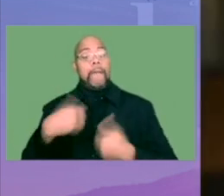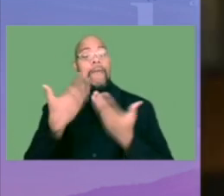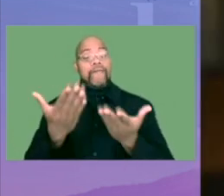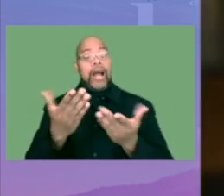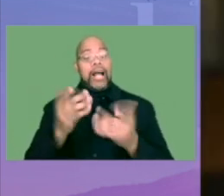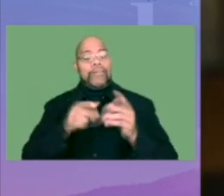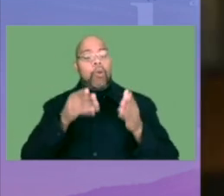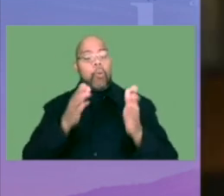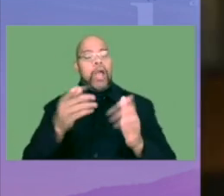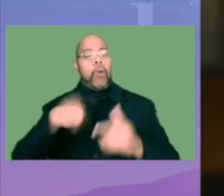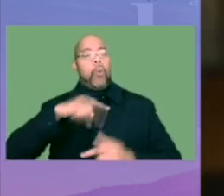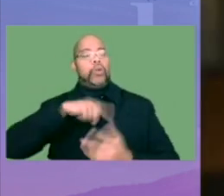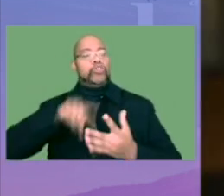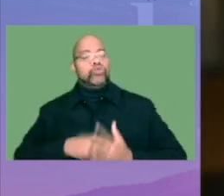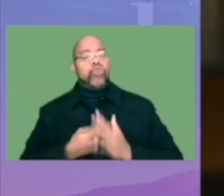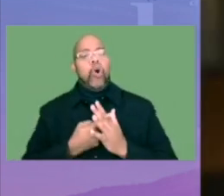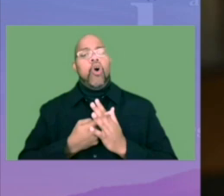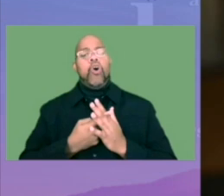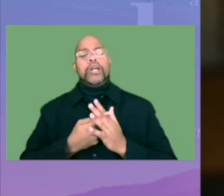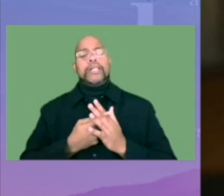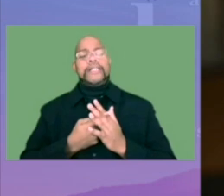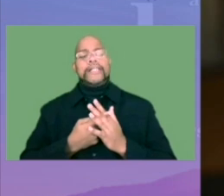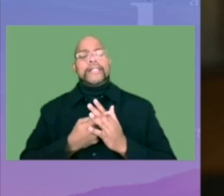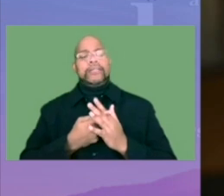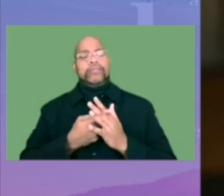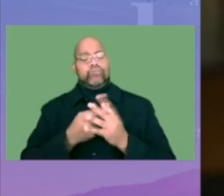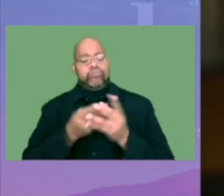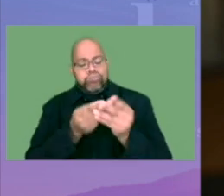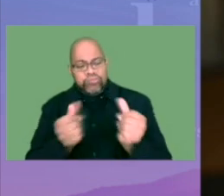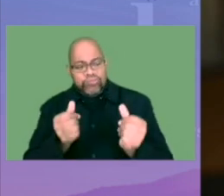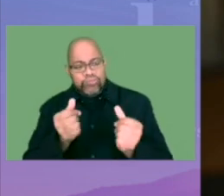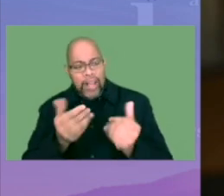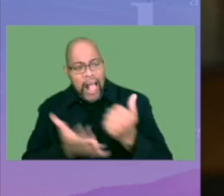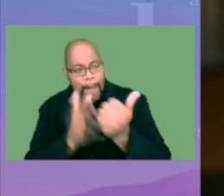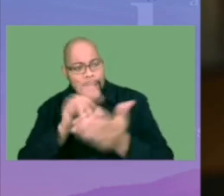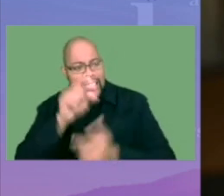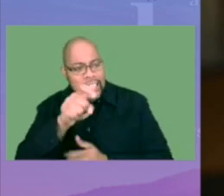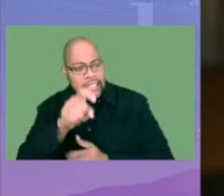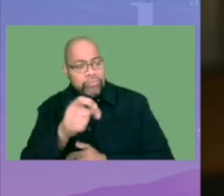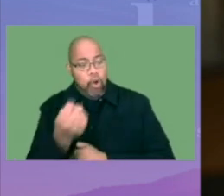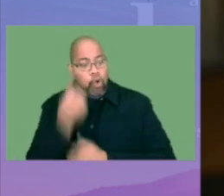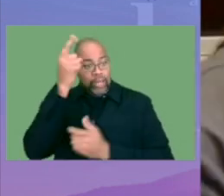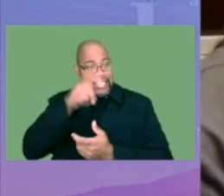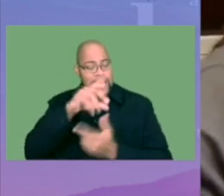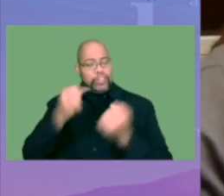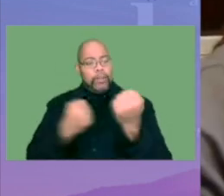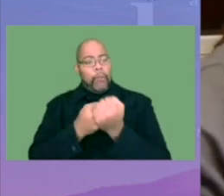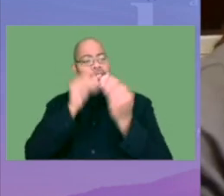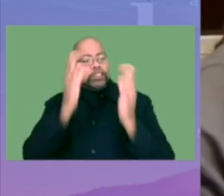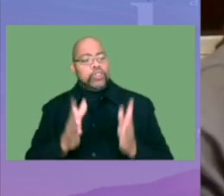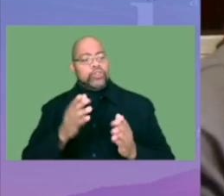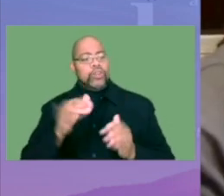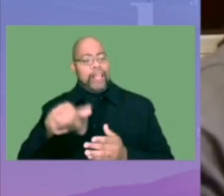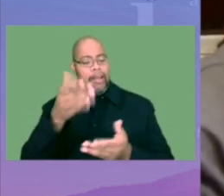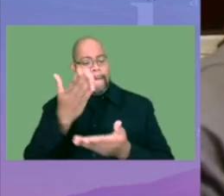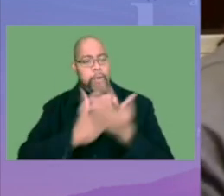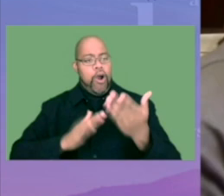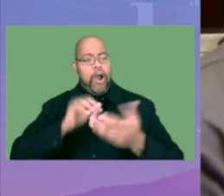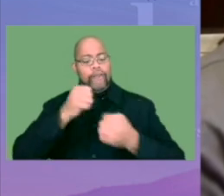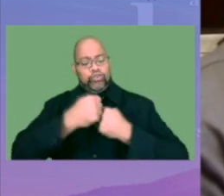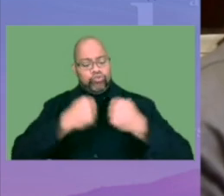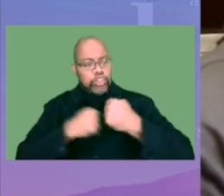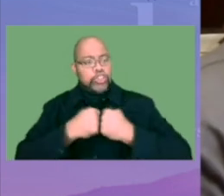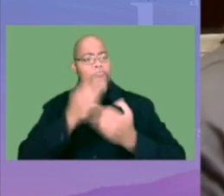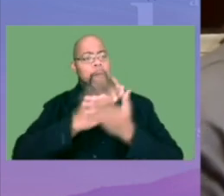the ways in which we begin to chip away at those needs, understand the needs, and then support the teachers so that they are part of a structure,